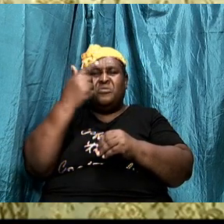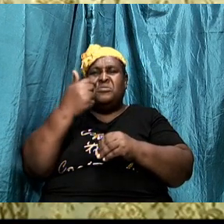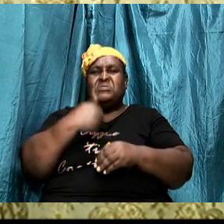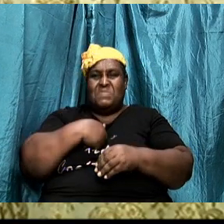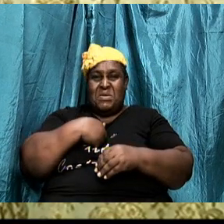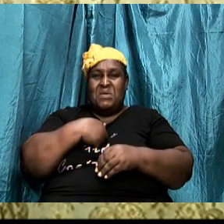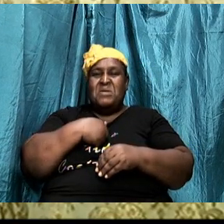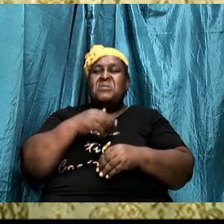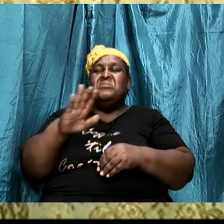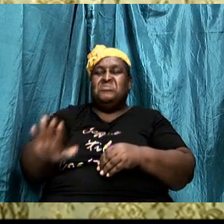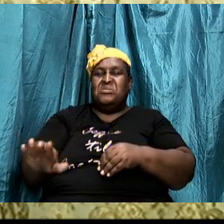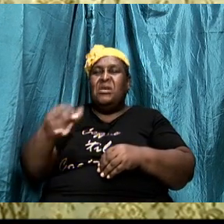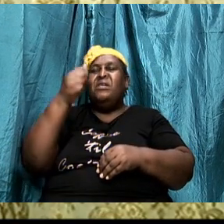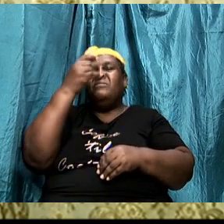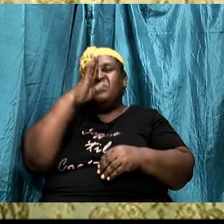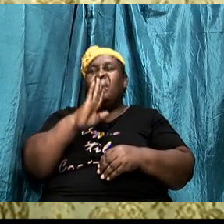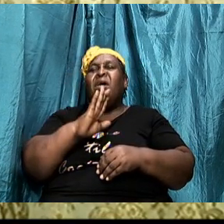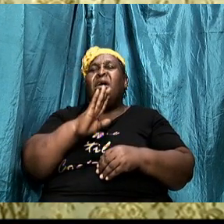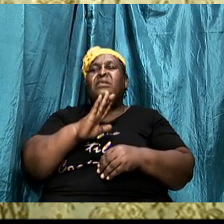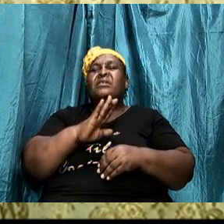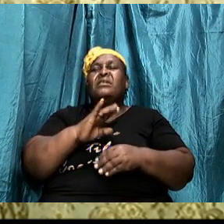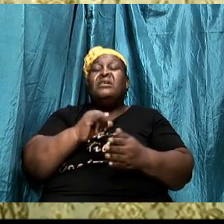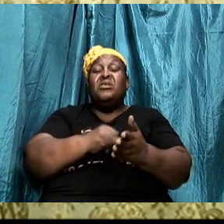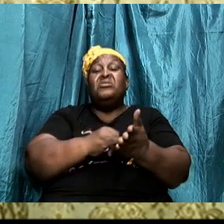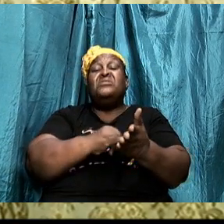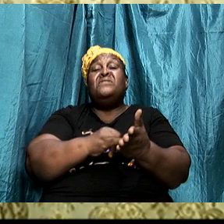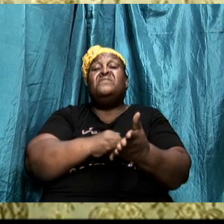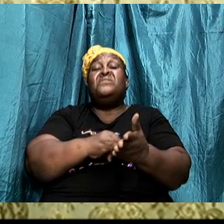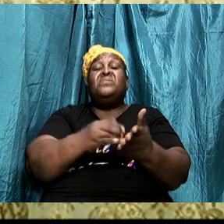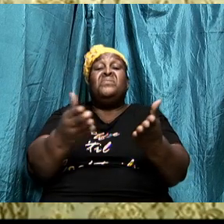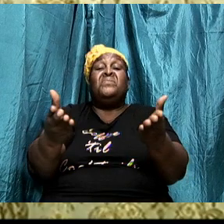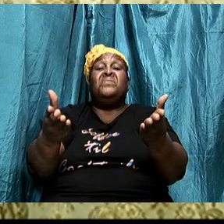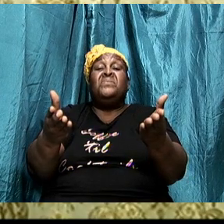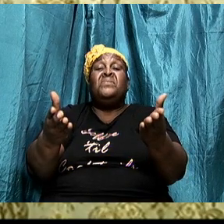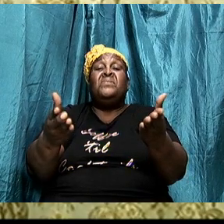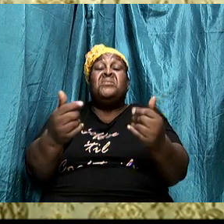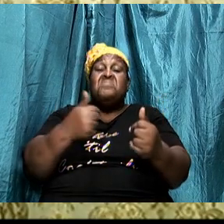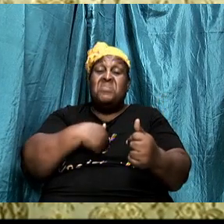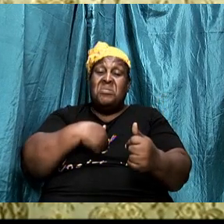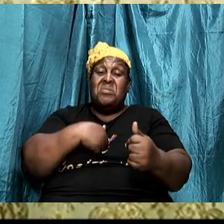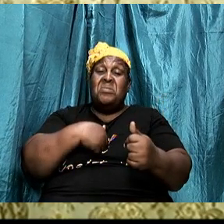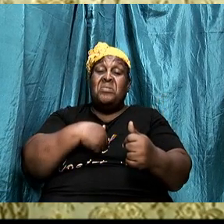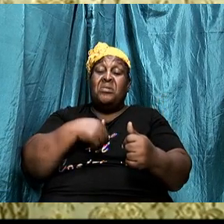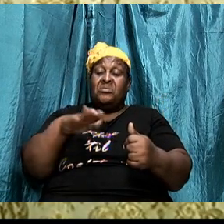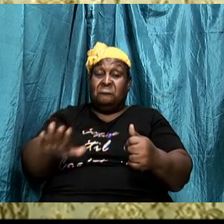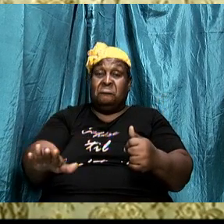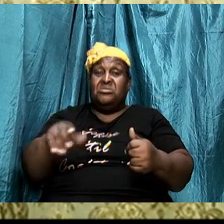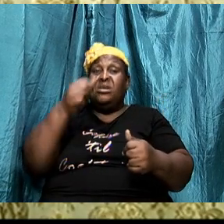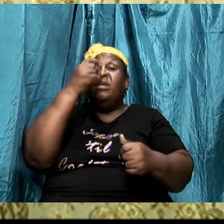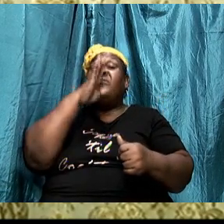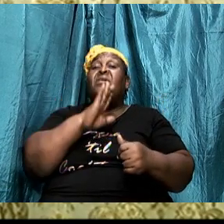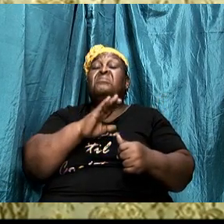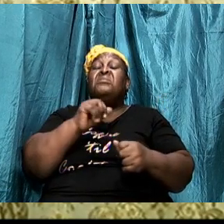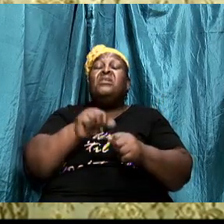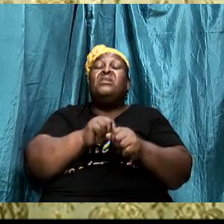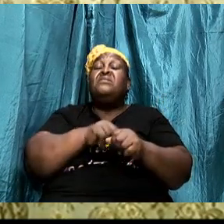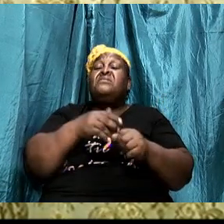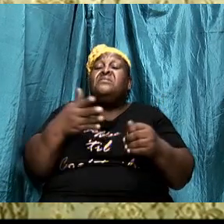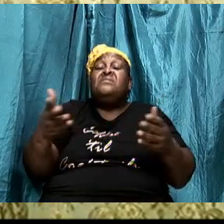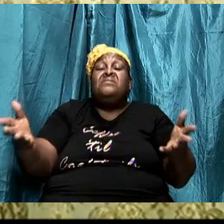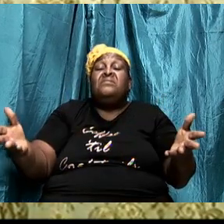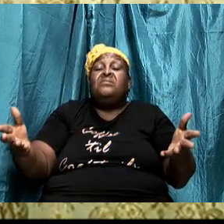on the interview who are you I am a child of God everything else comes after that